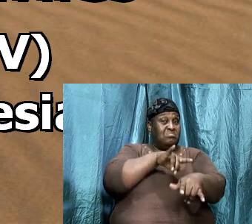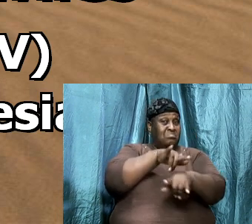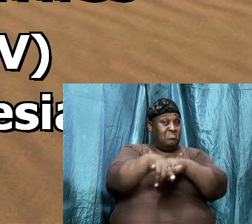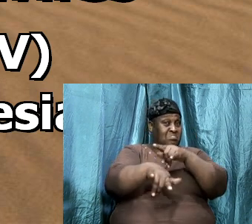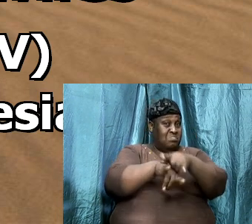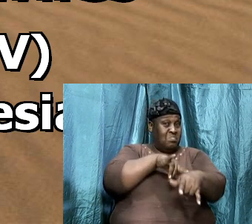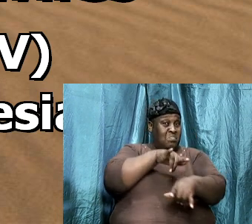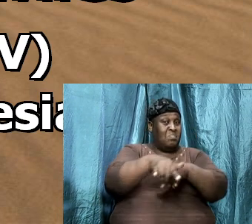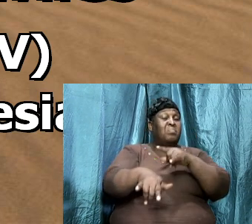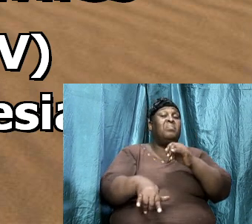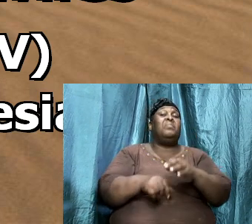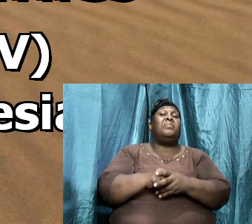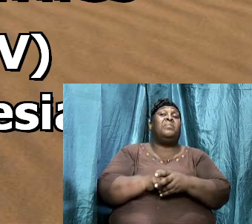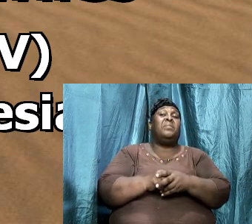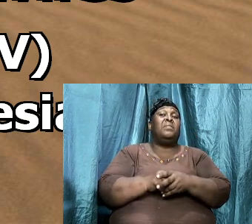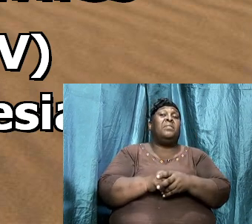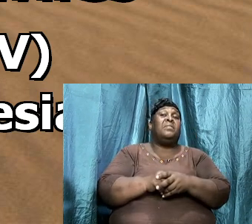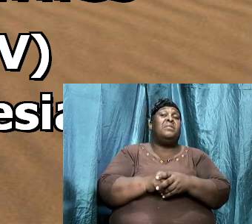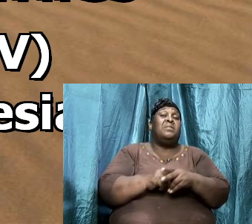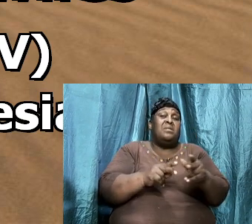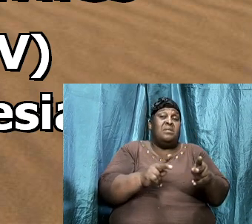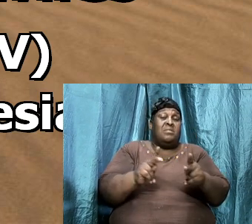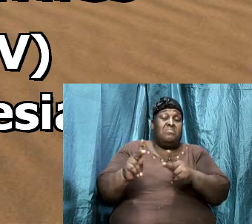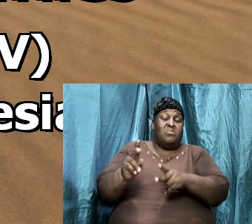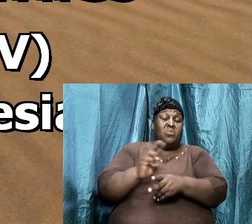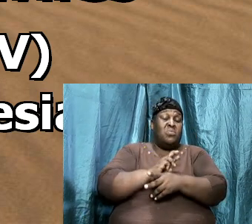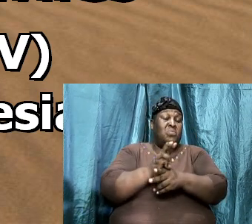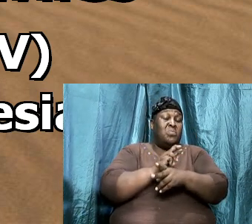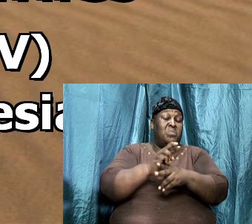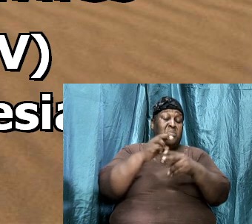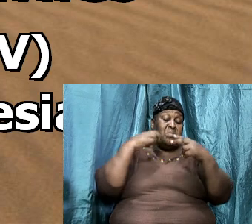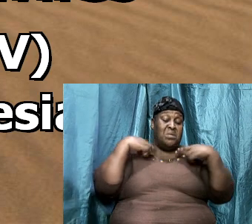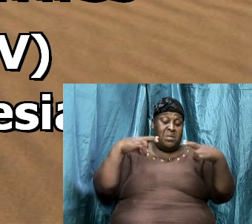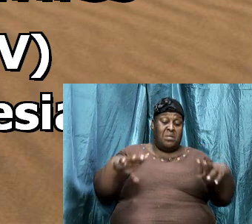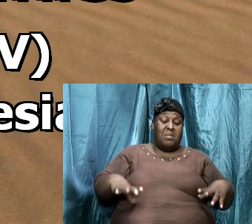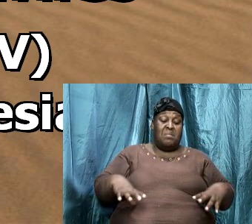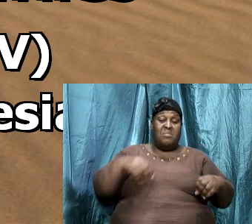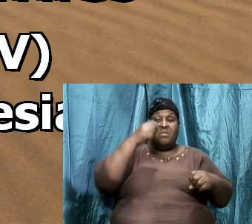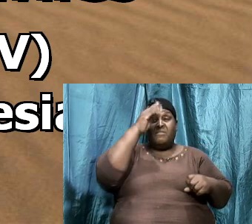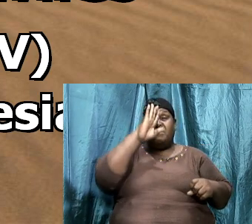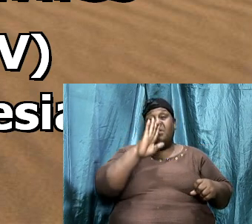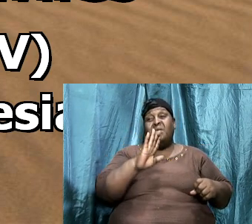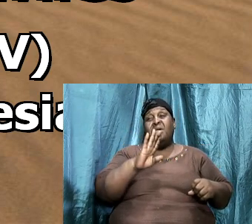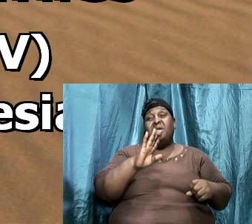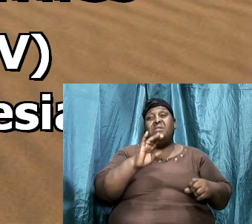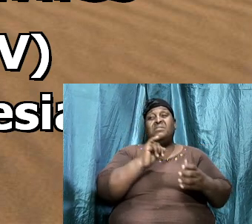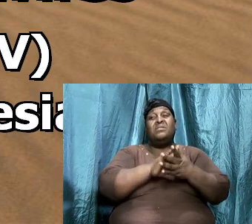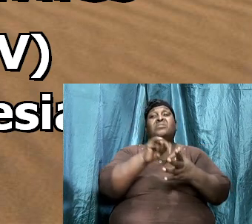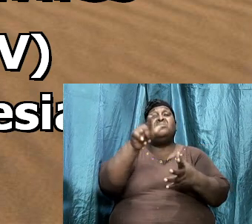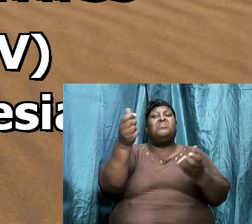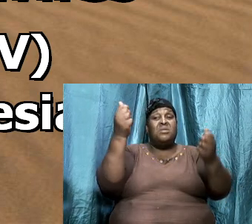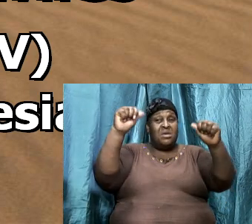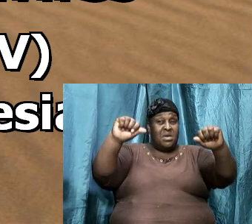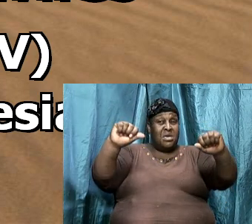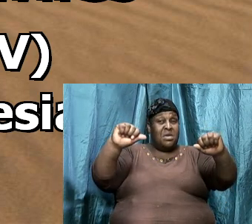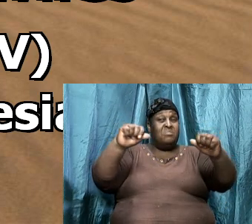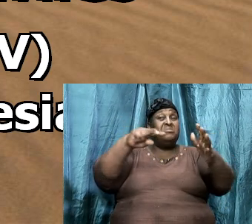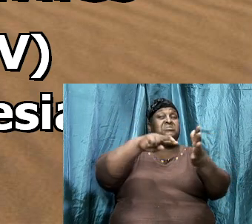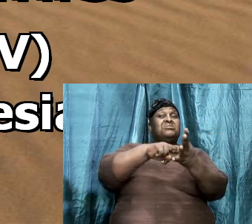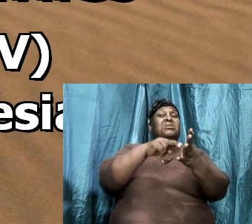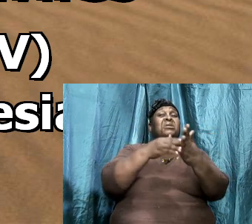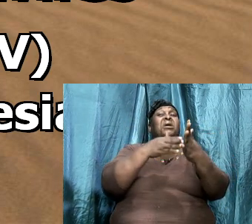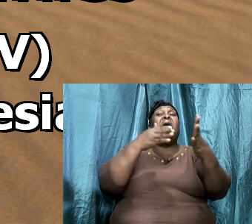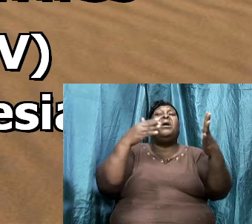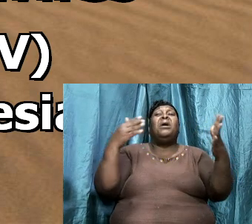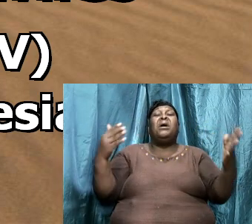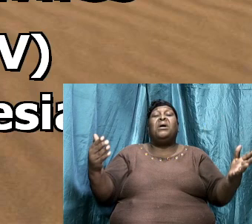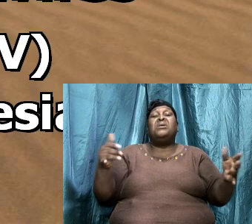against the wiles of the devil. Very important because if we are going to live how